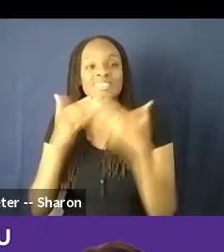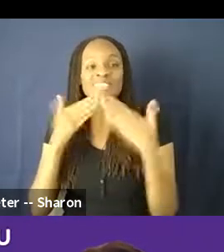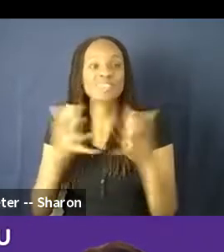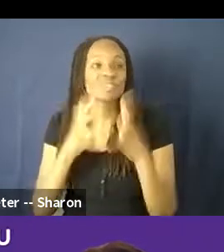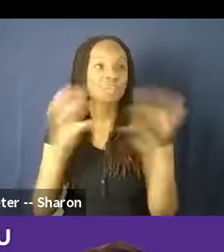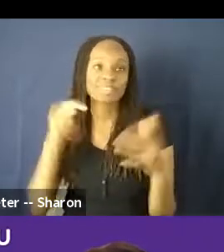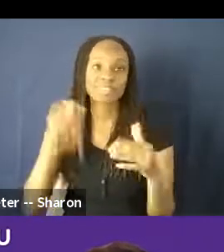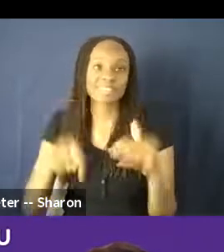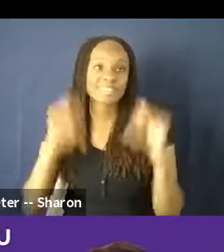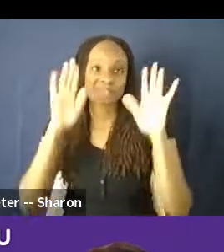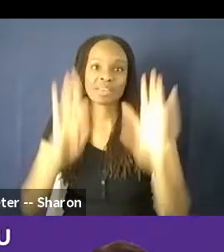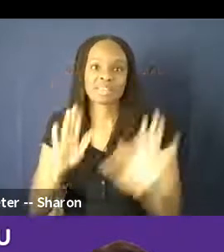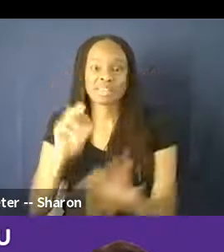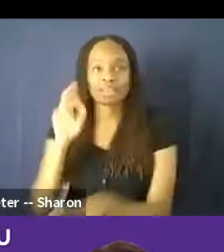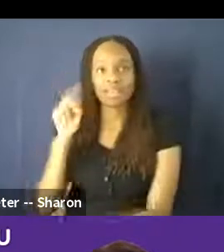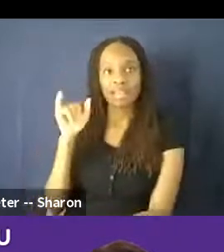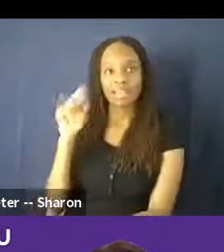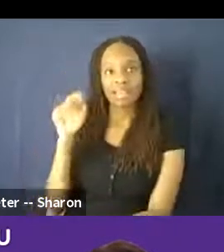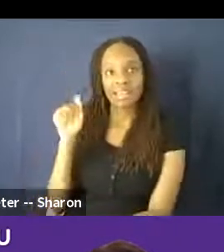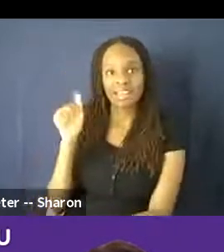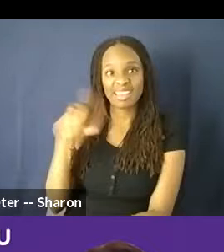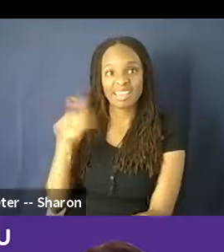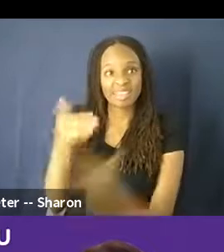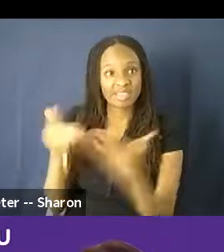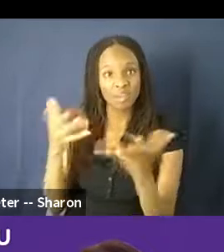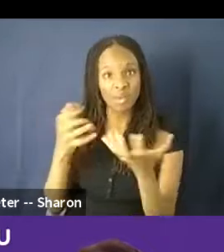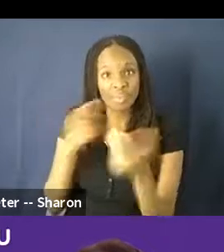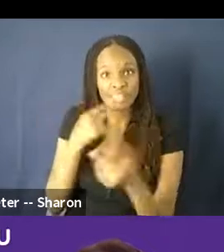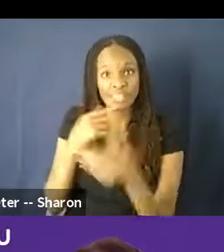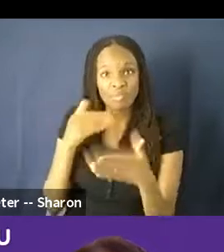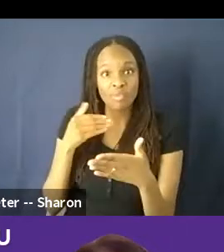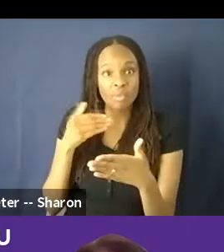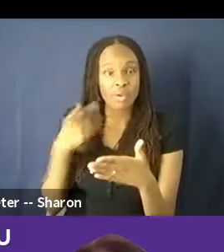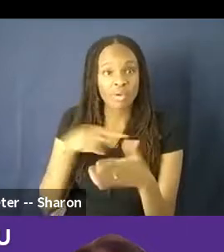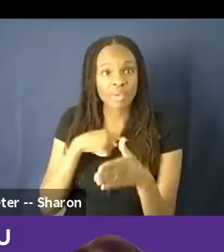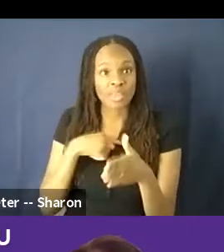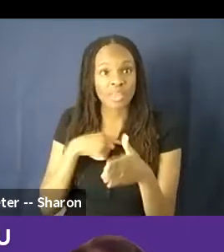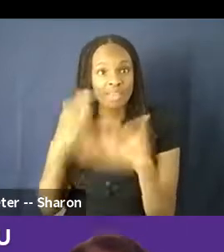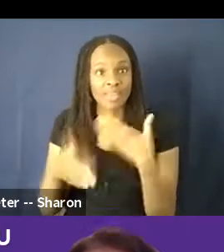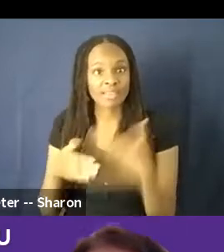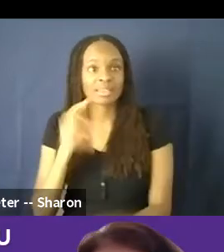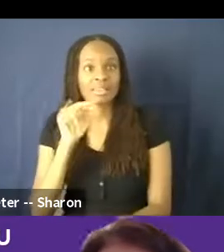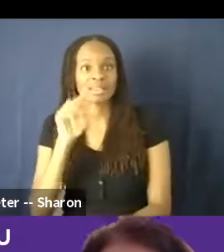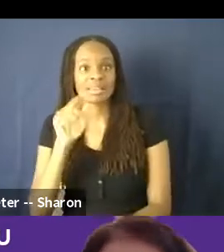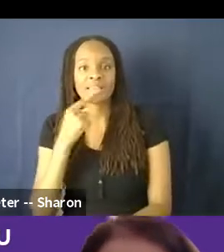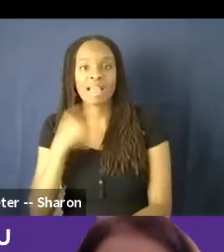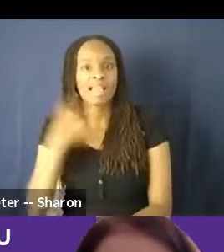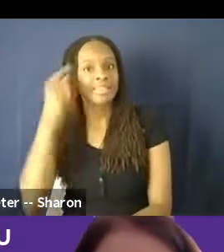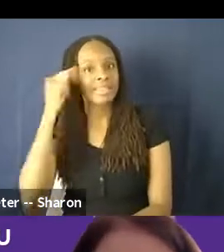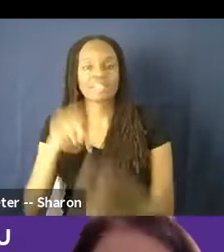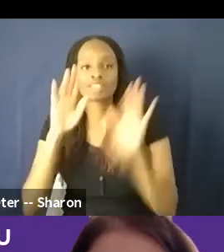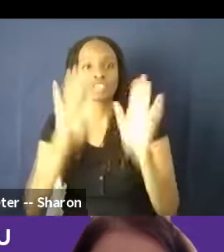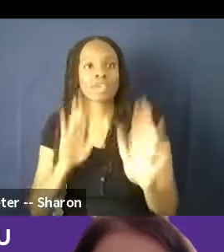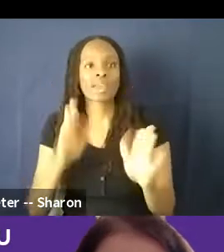amazing. Nina, anything else you want to say before we jump off? No, I think this was just great. I want to thank everybody again,